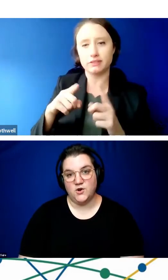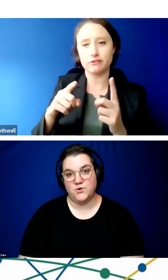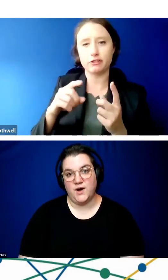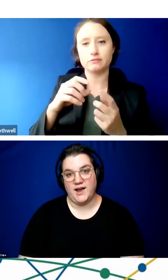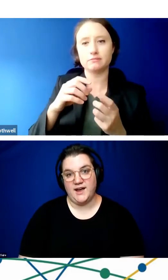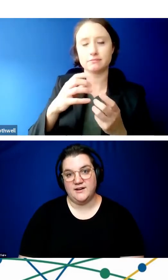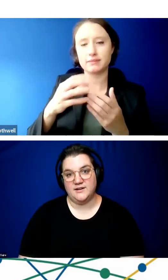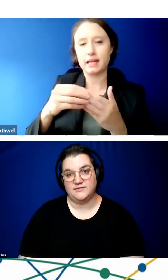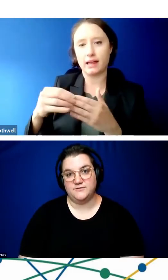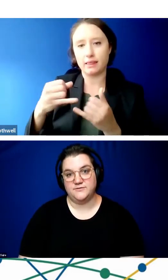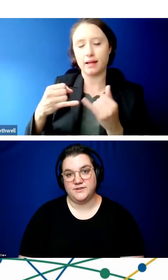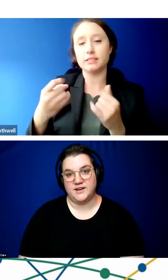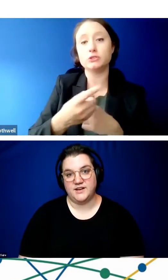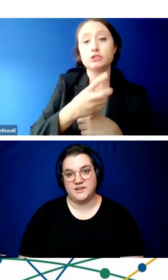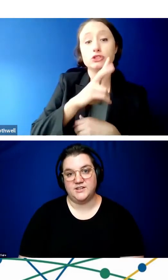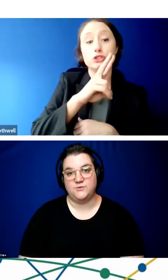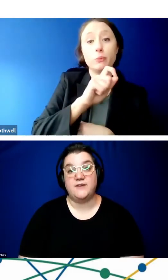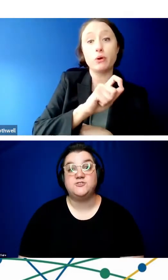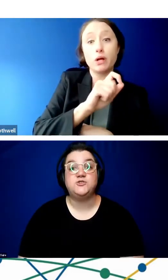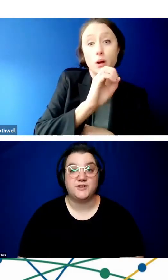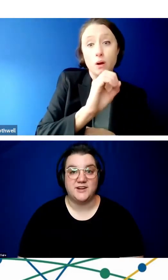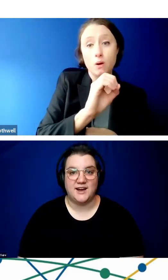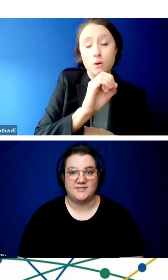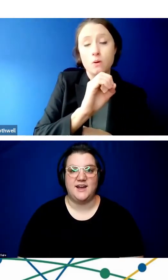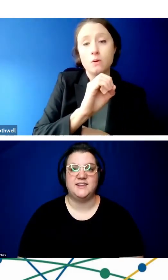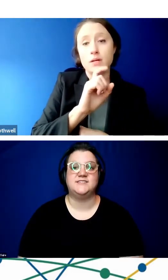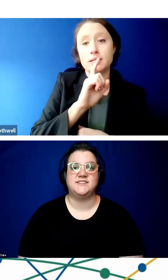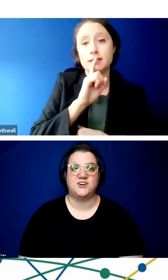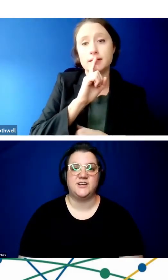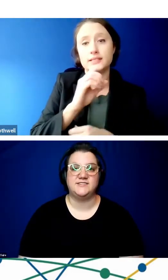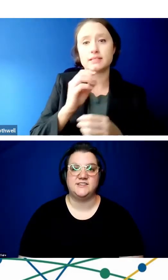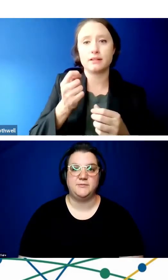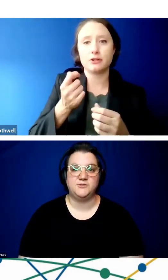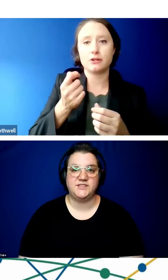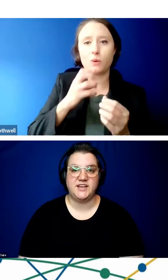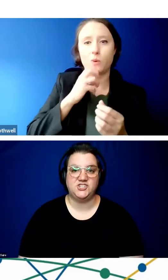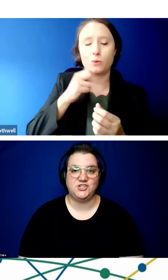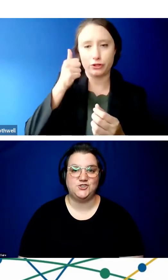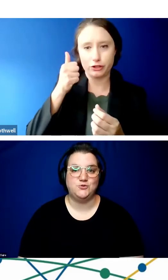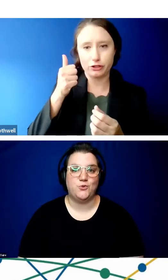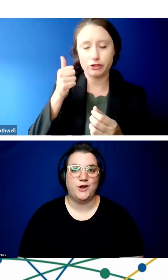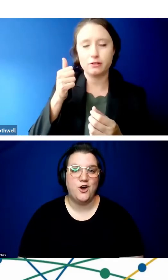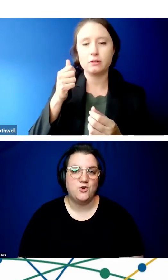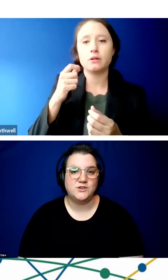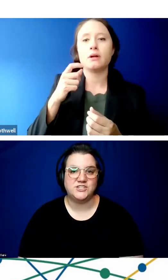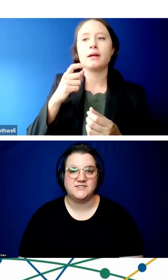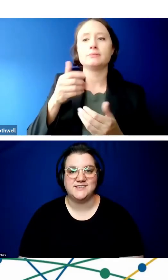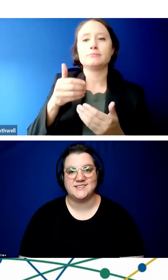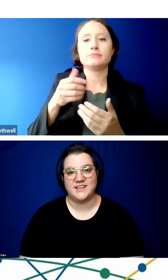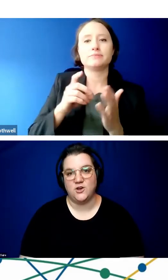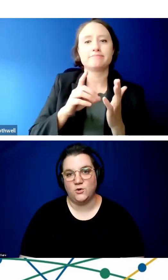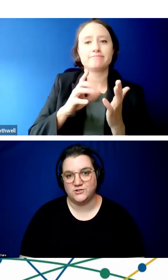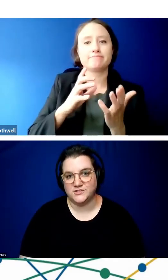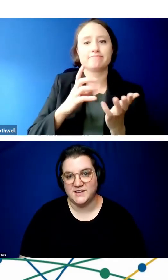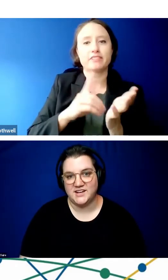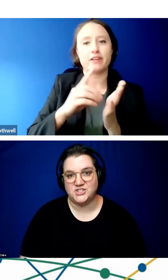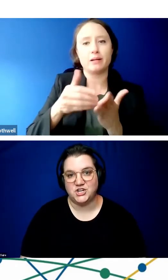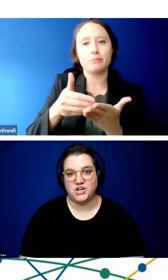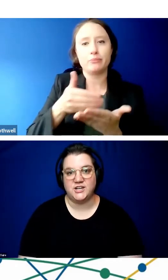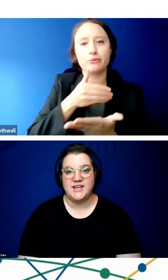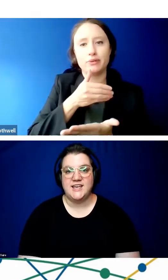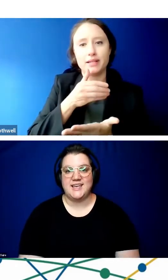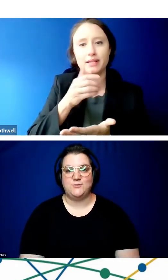So, we have two different guidelines. There is WCAG 2.0, which is the slightly older